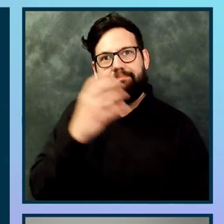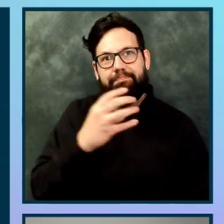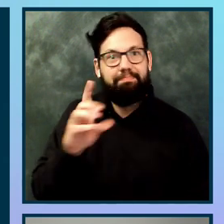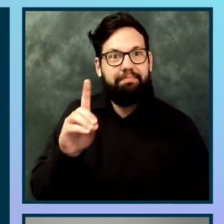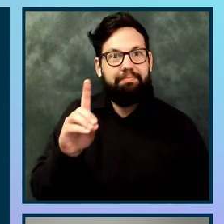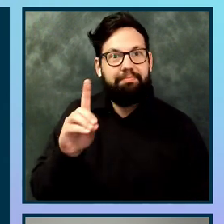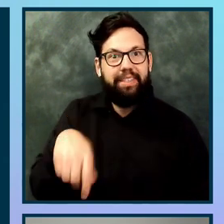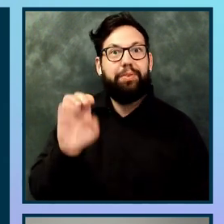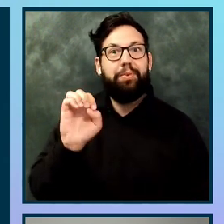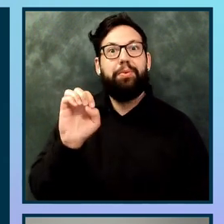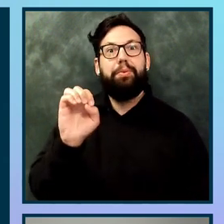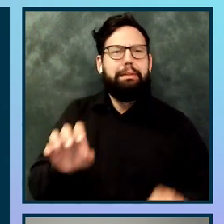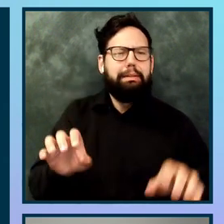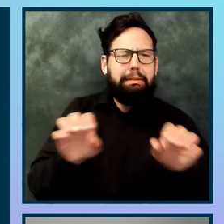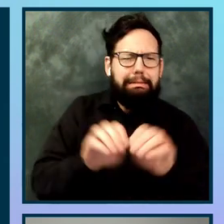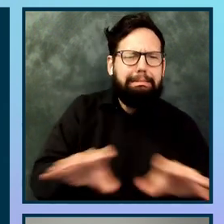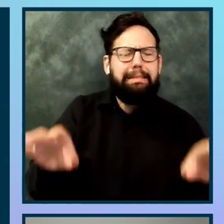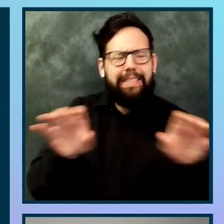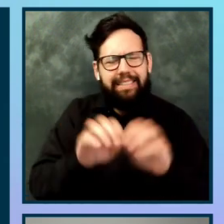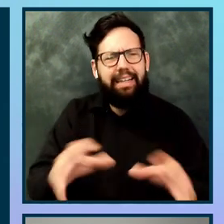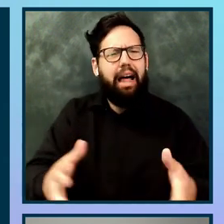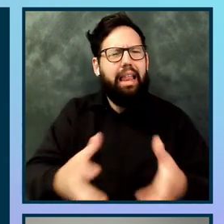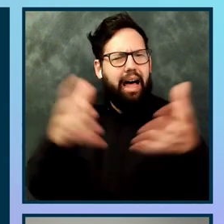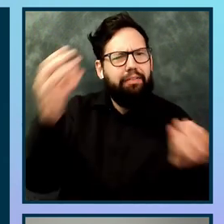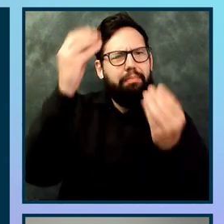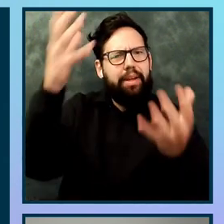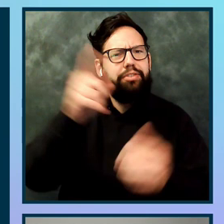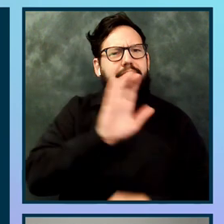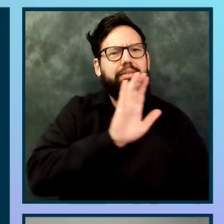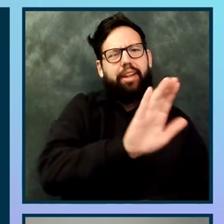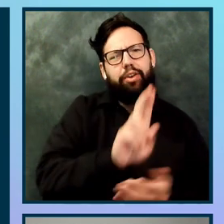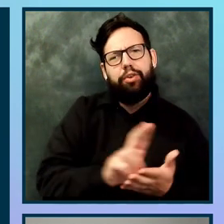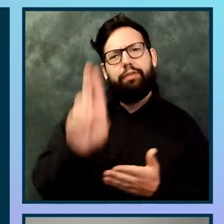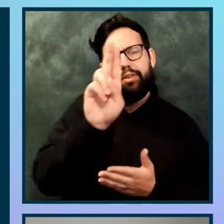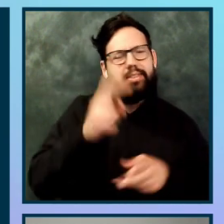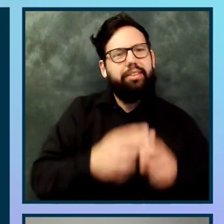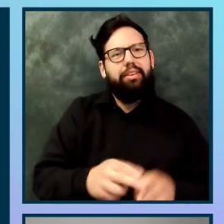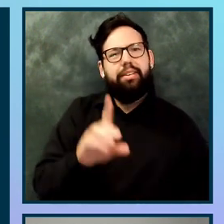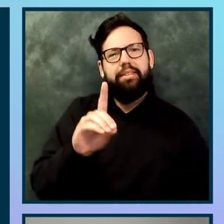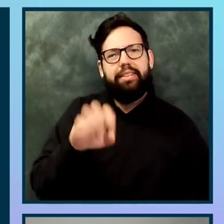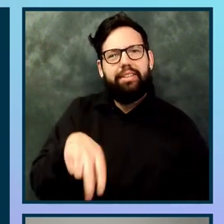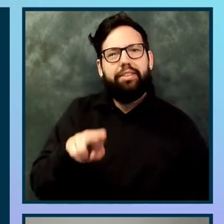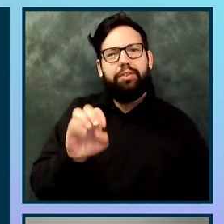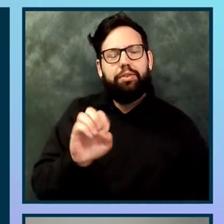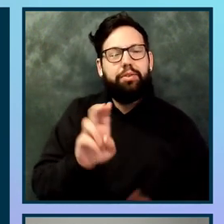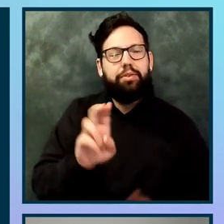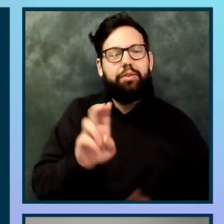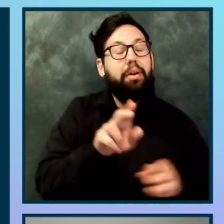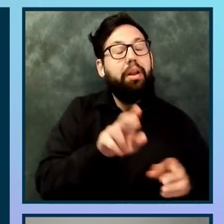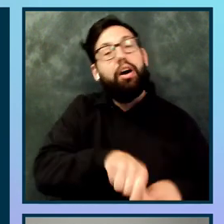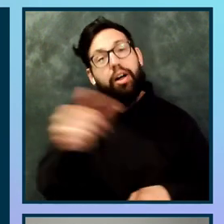together in the dquniversity.com. But I want to take advantage and recommend you a course about